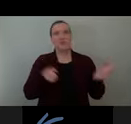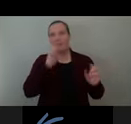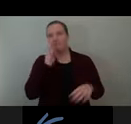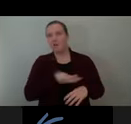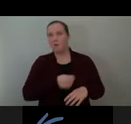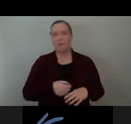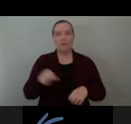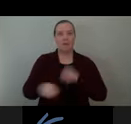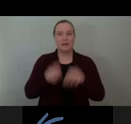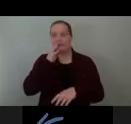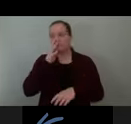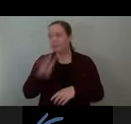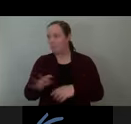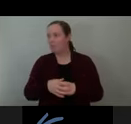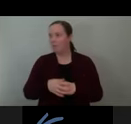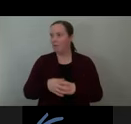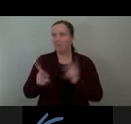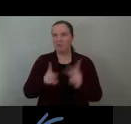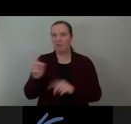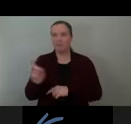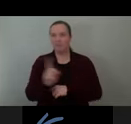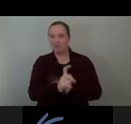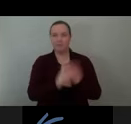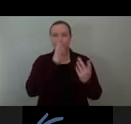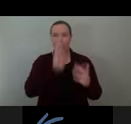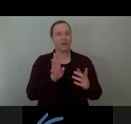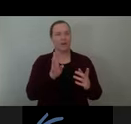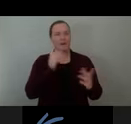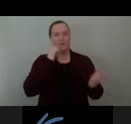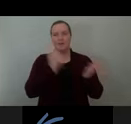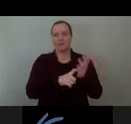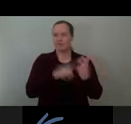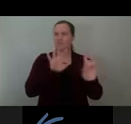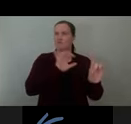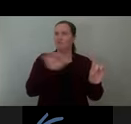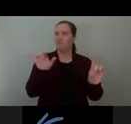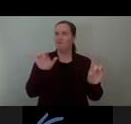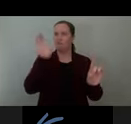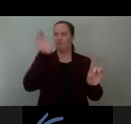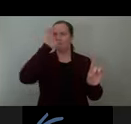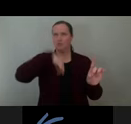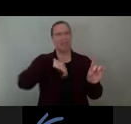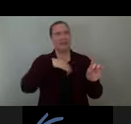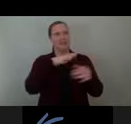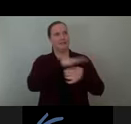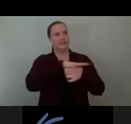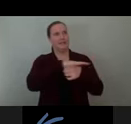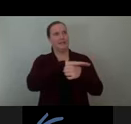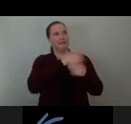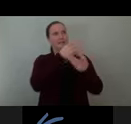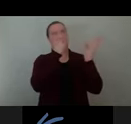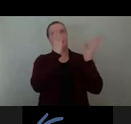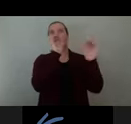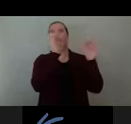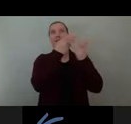and the pedestrian crossings, you start to spot strange cavernous spaces near the direction and some places that